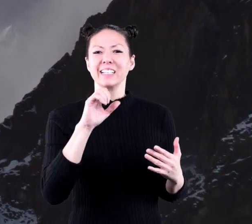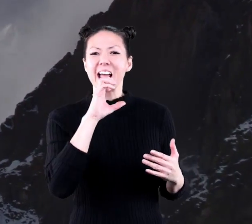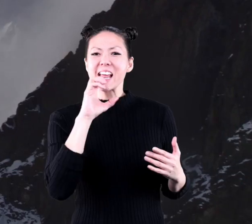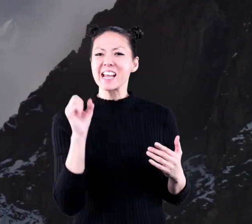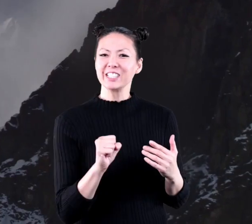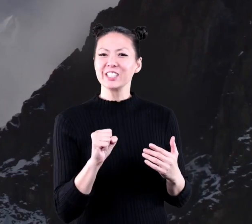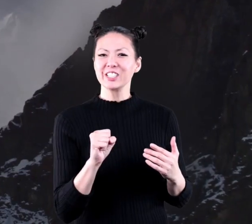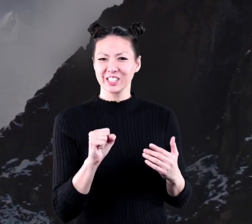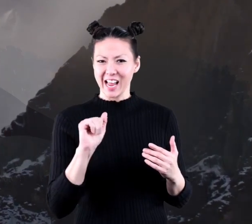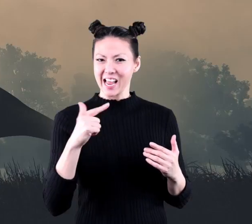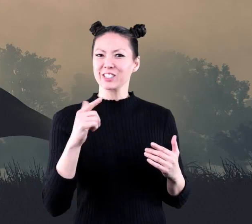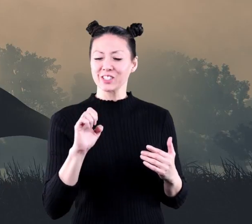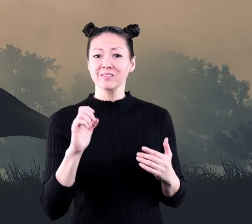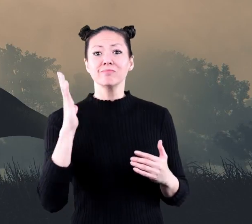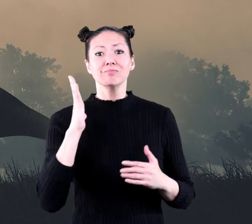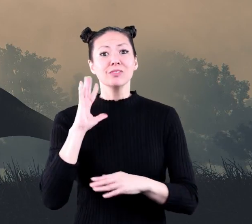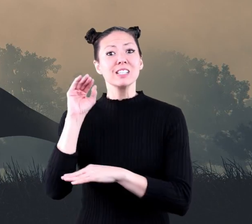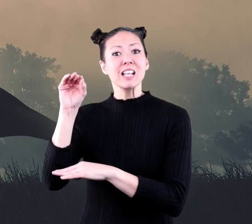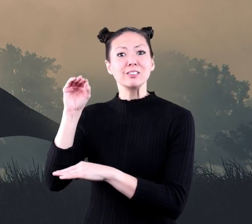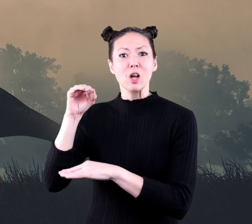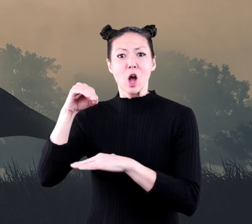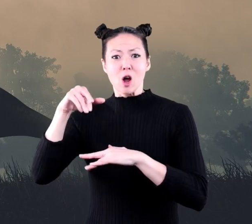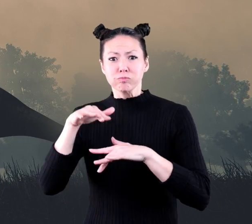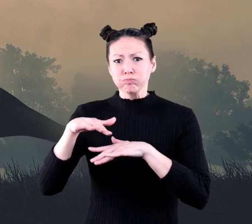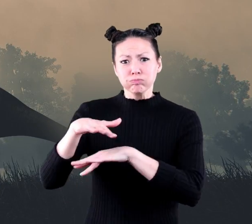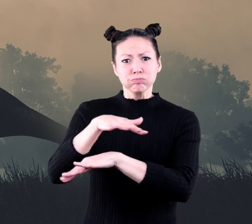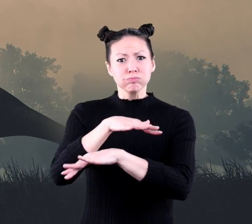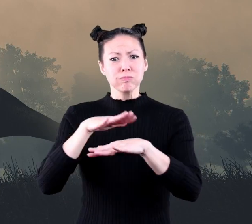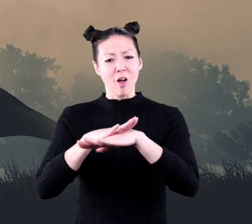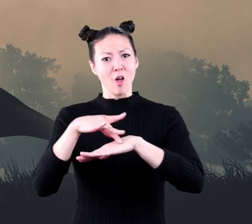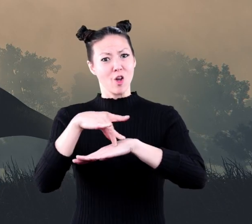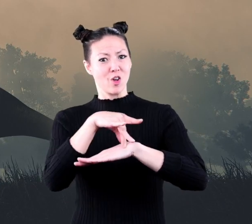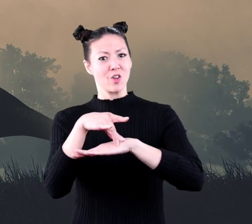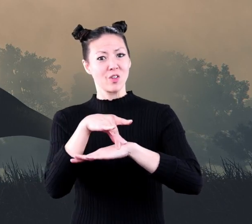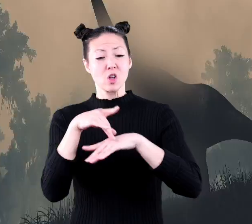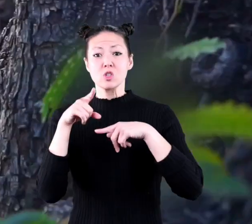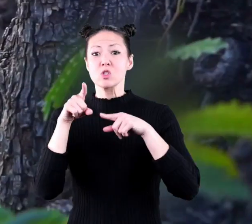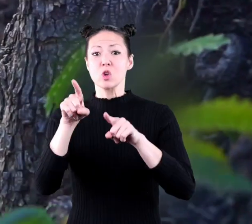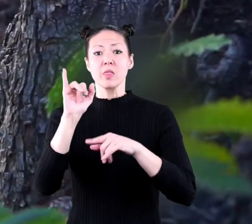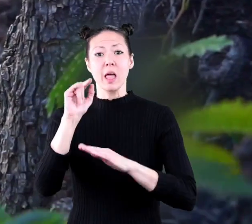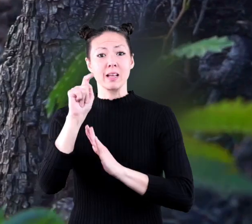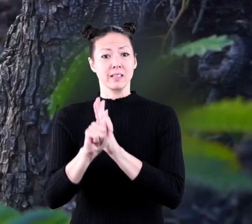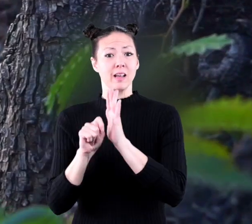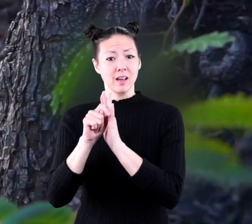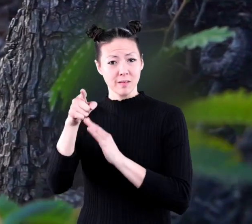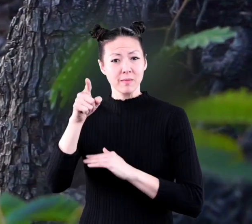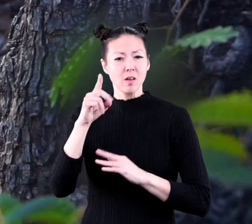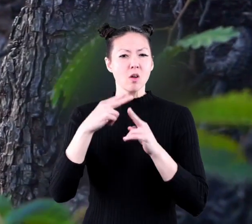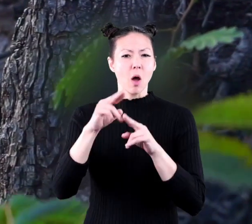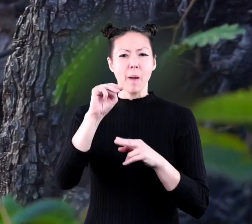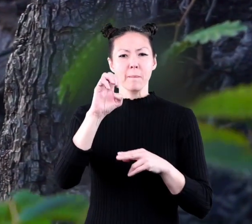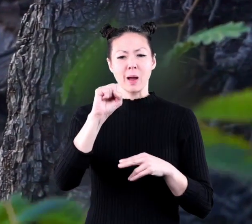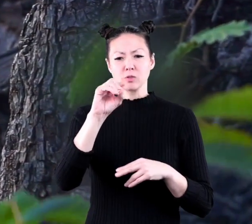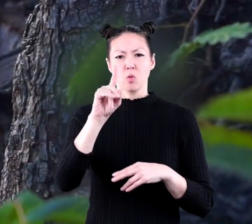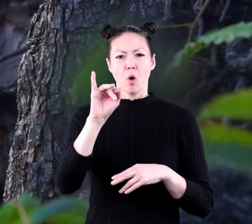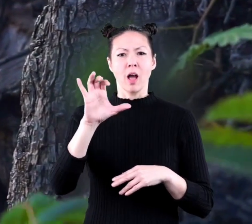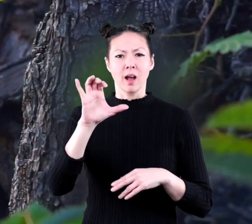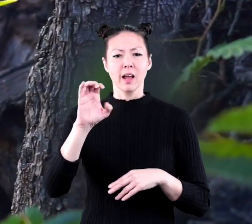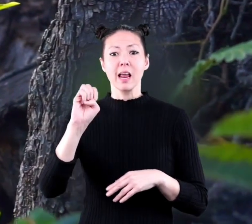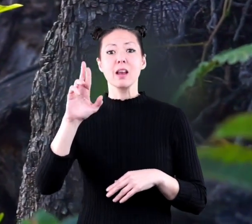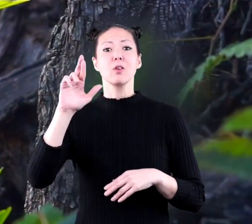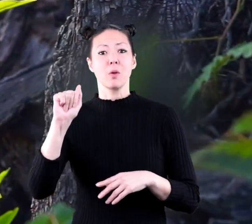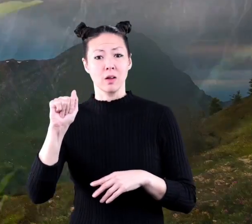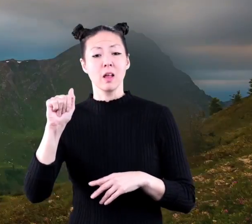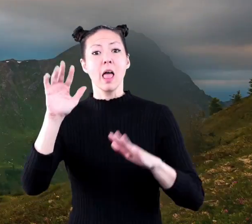the Ice Age. And dinosaurs once walked on the Earth's surface during another period called the Mesoic Era.